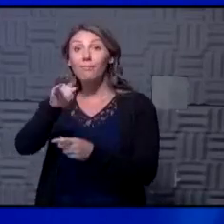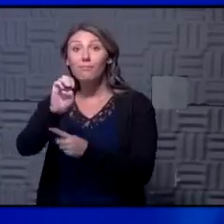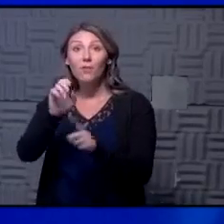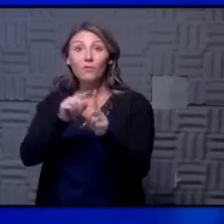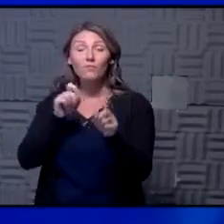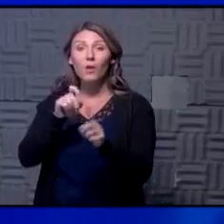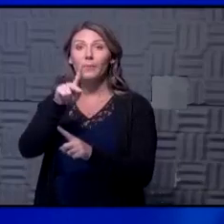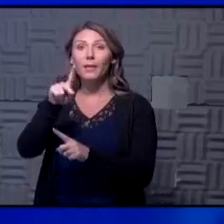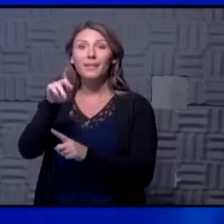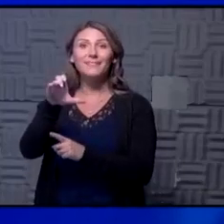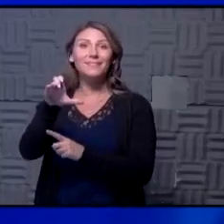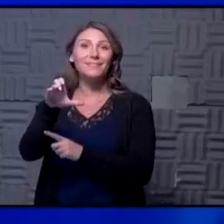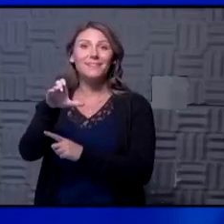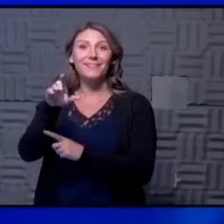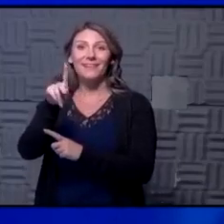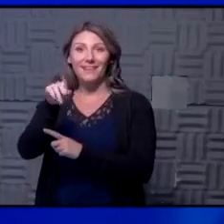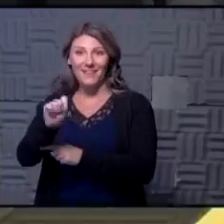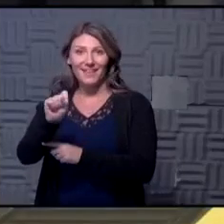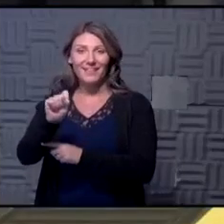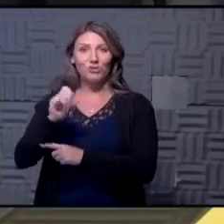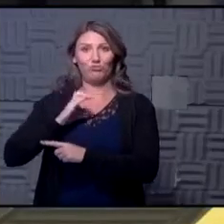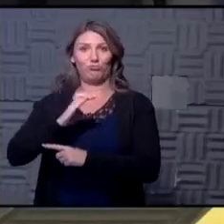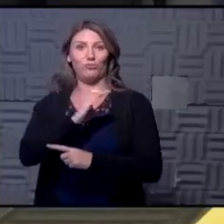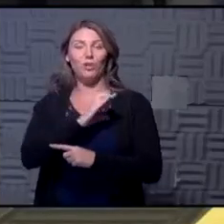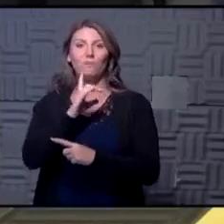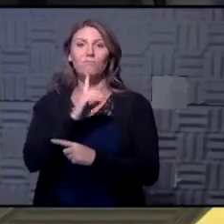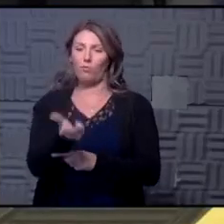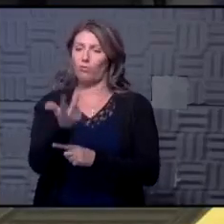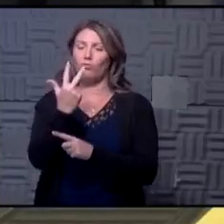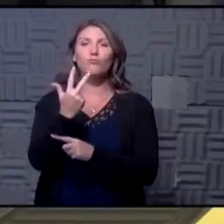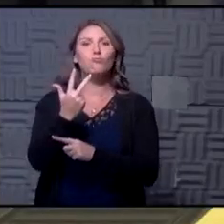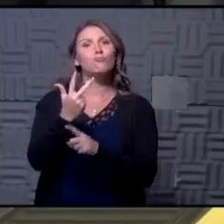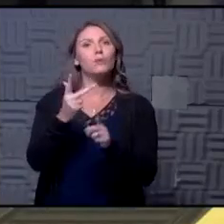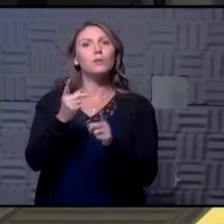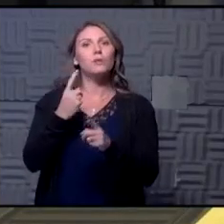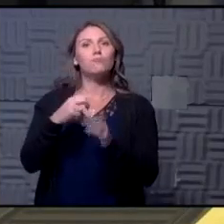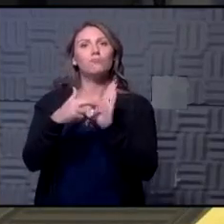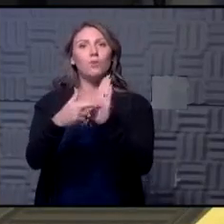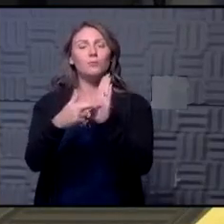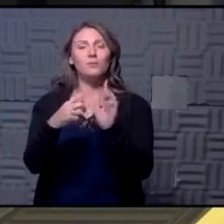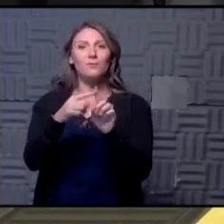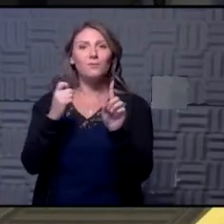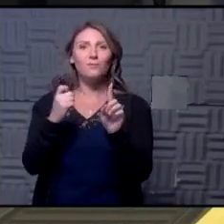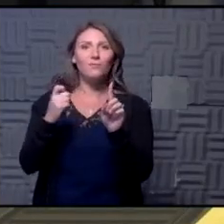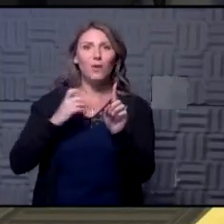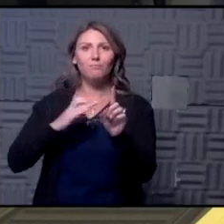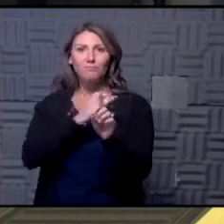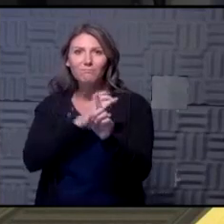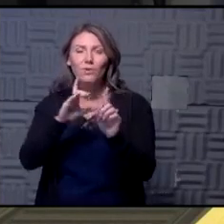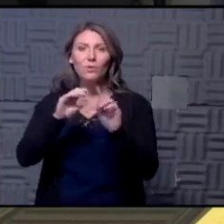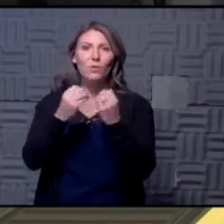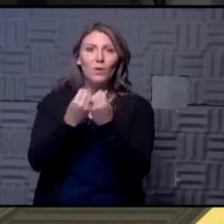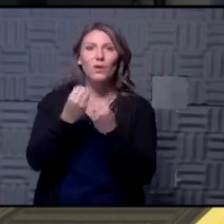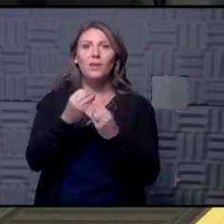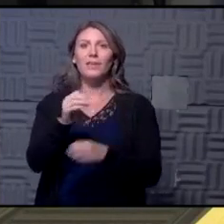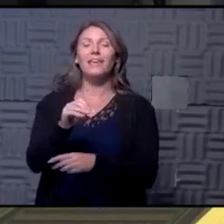KCK Chamber of Commerce are representatives from three civic organizations behind the keep whyco well initiative so a big